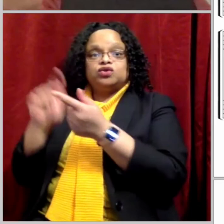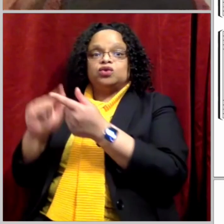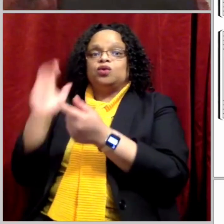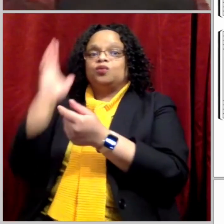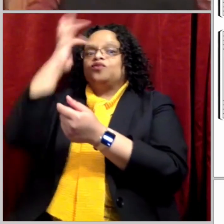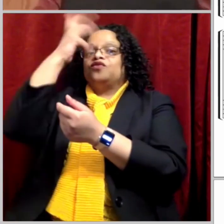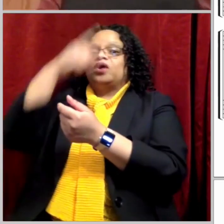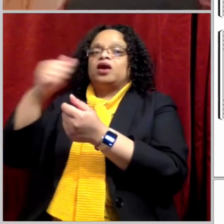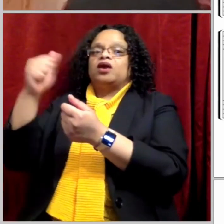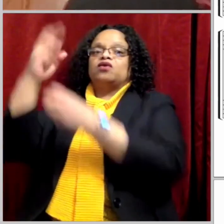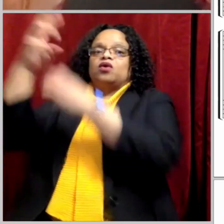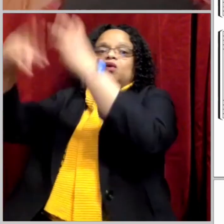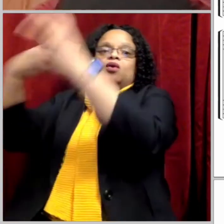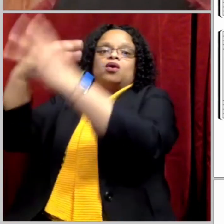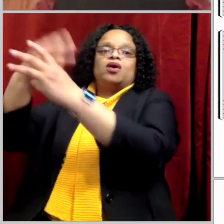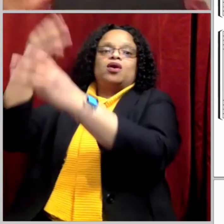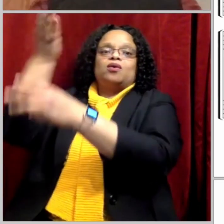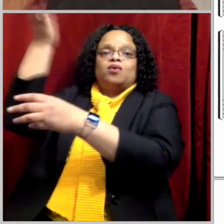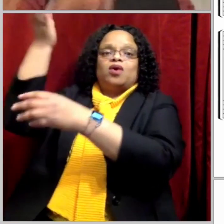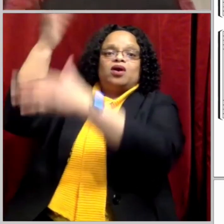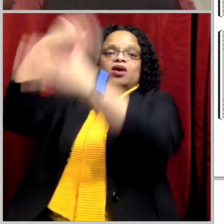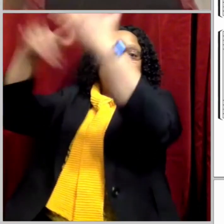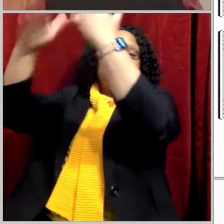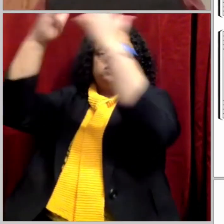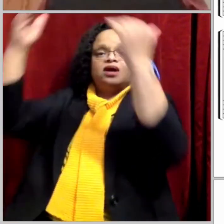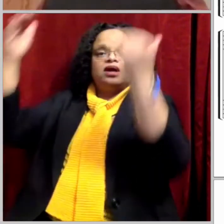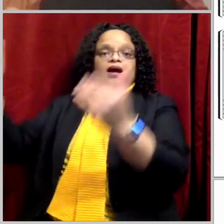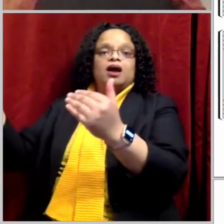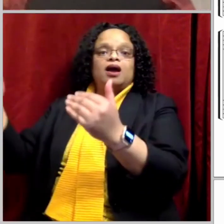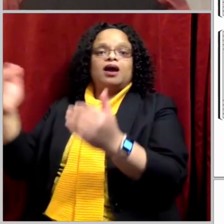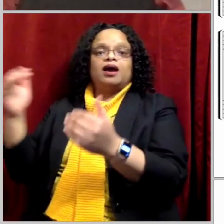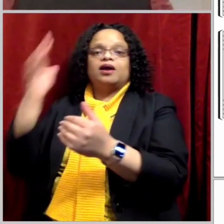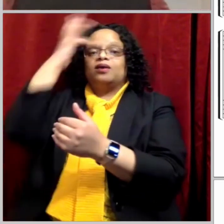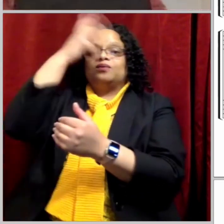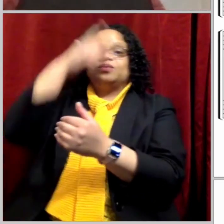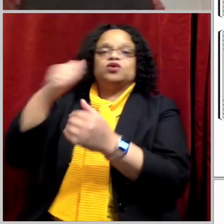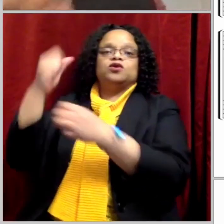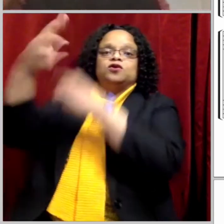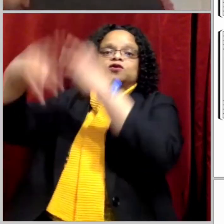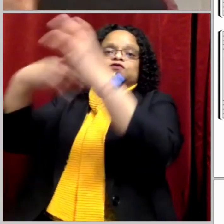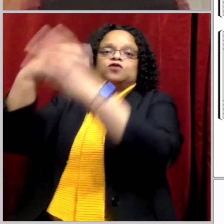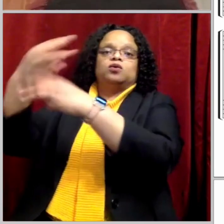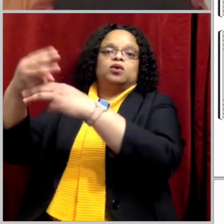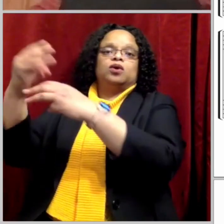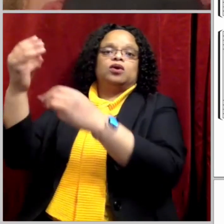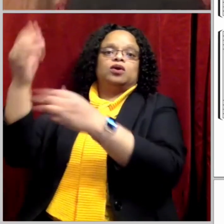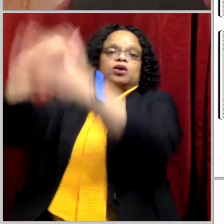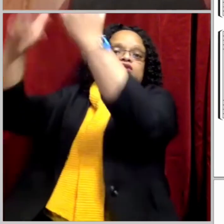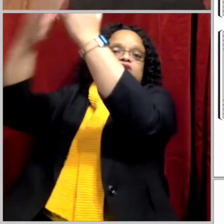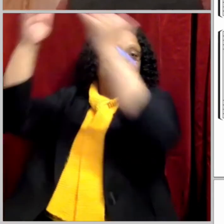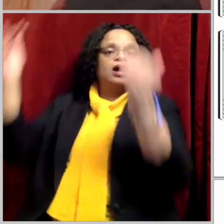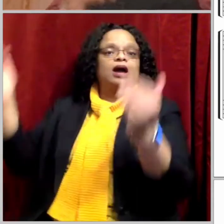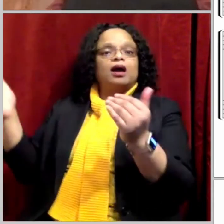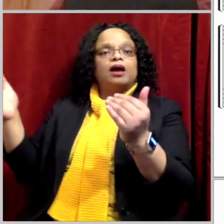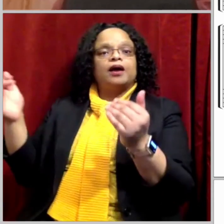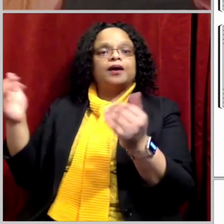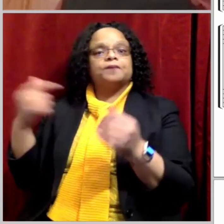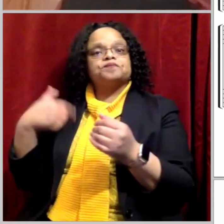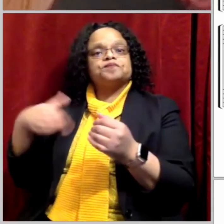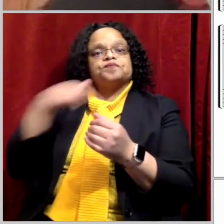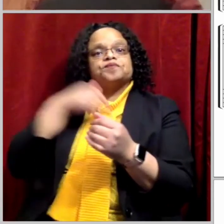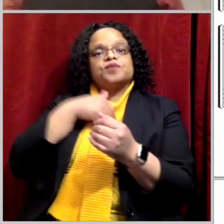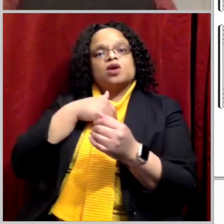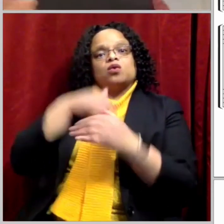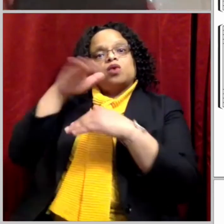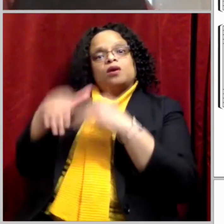To fairer worlds on high To fairer worlds on high